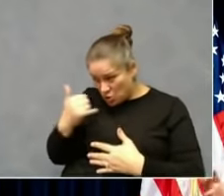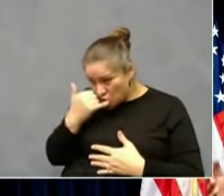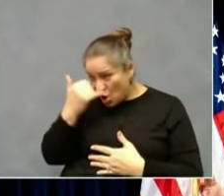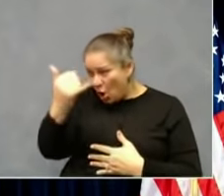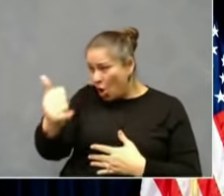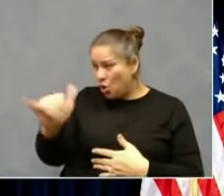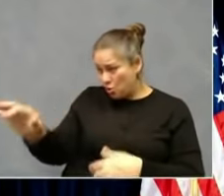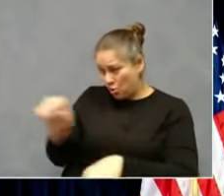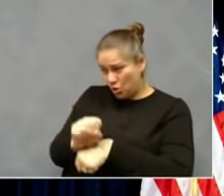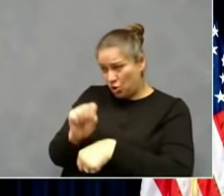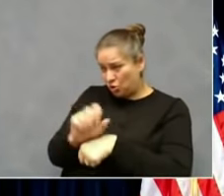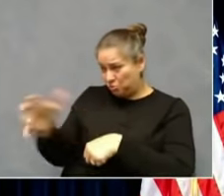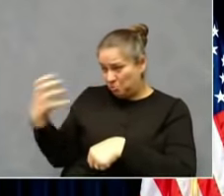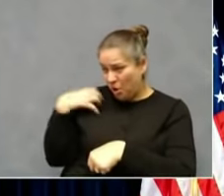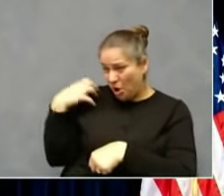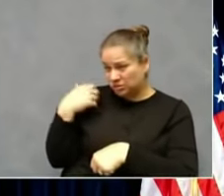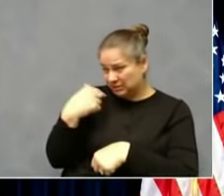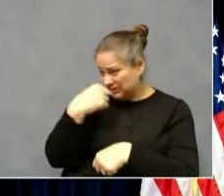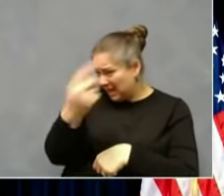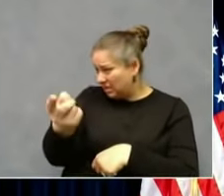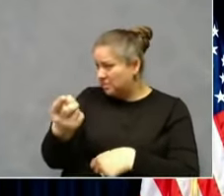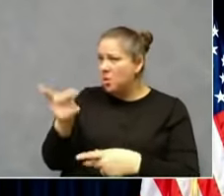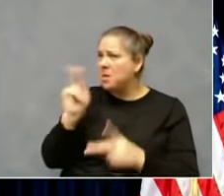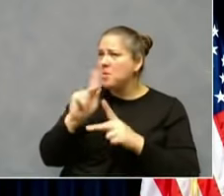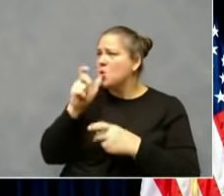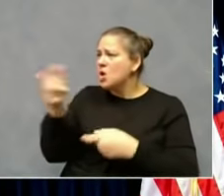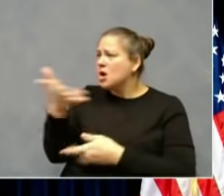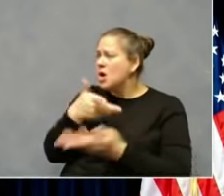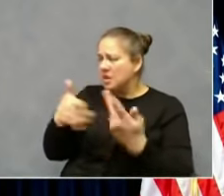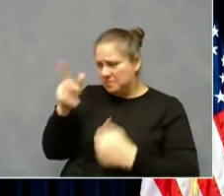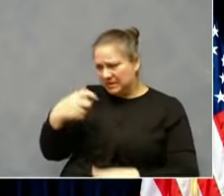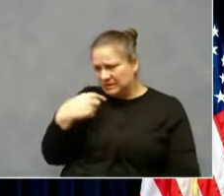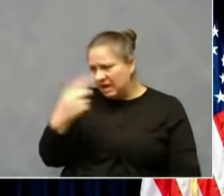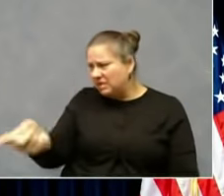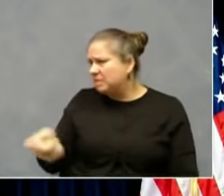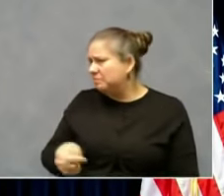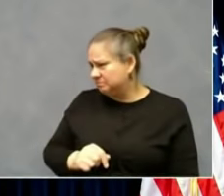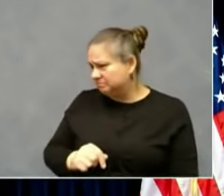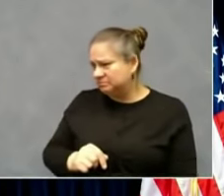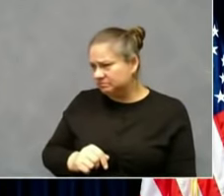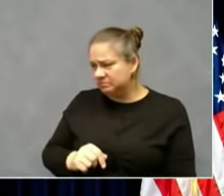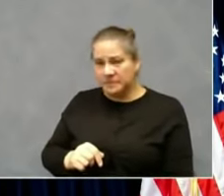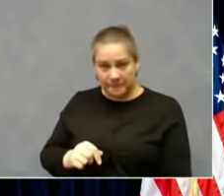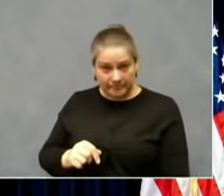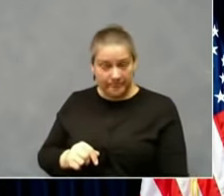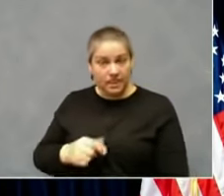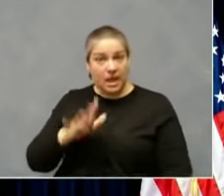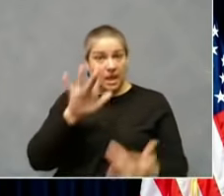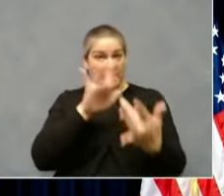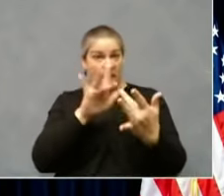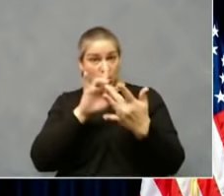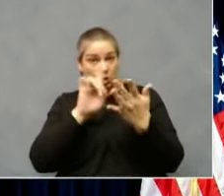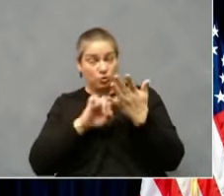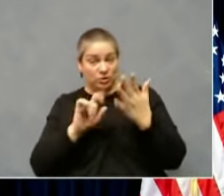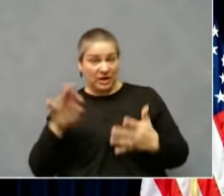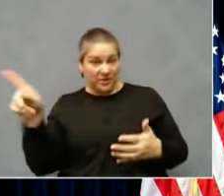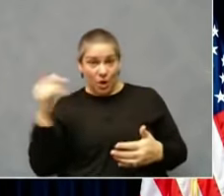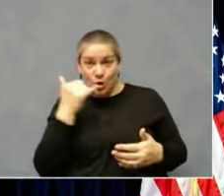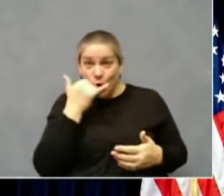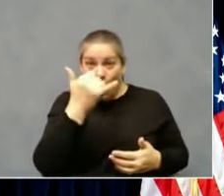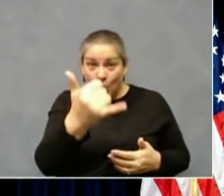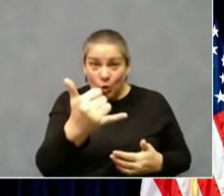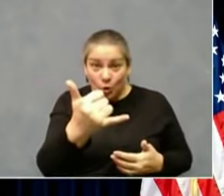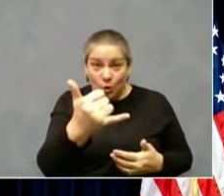last X number of days. There's a second piece too. When the contact tracers call you and you're positive, they talk through